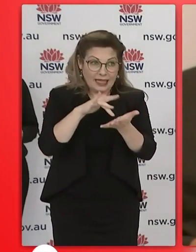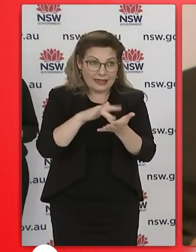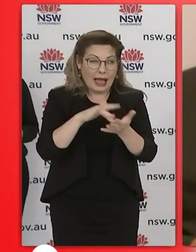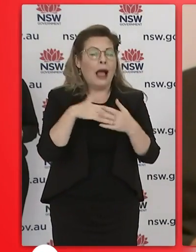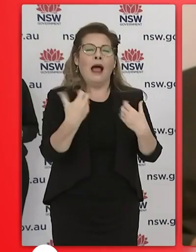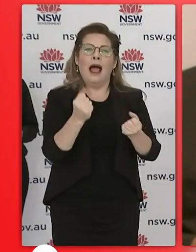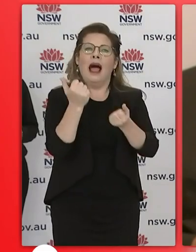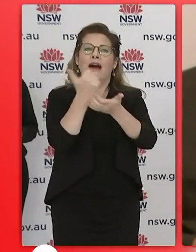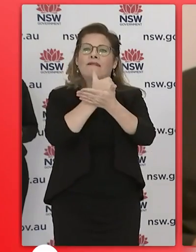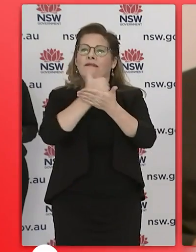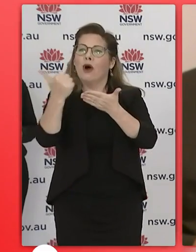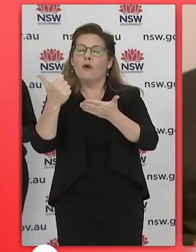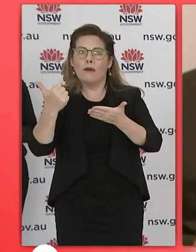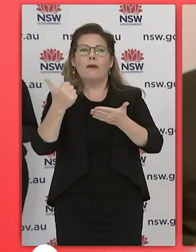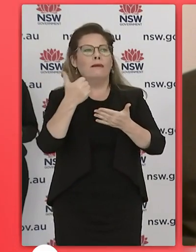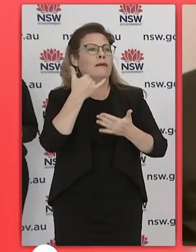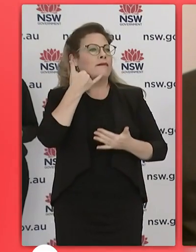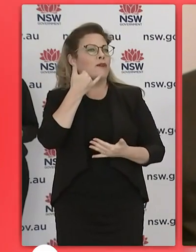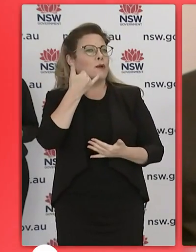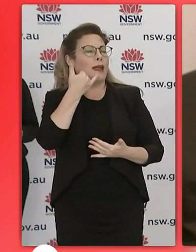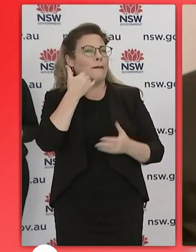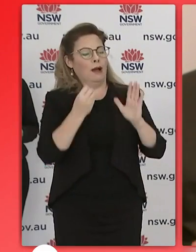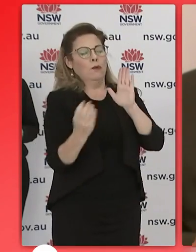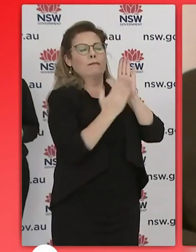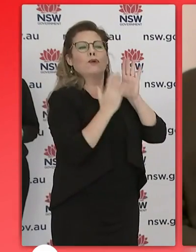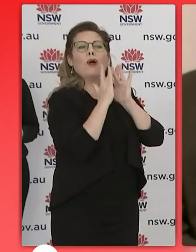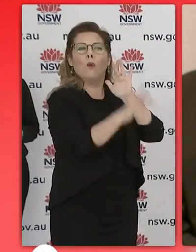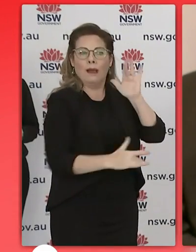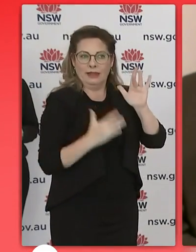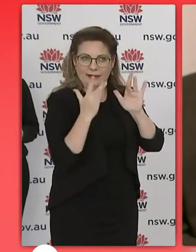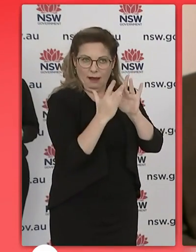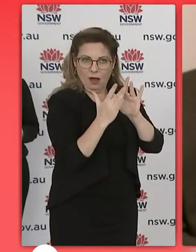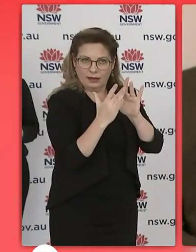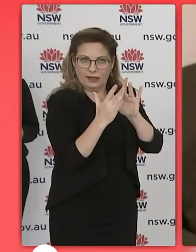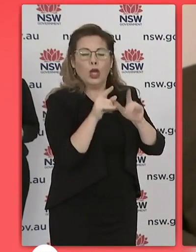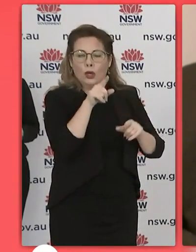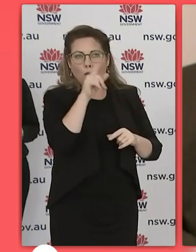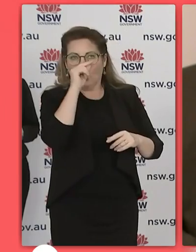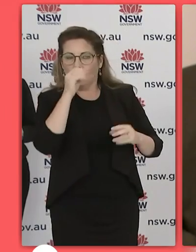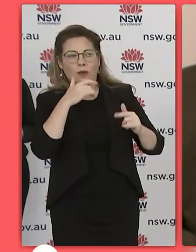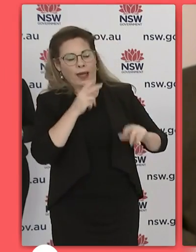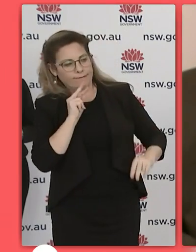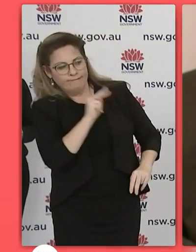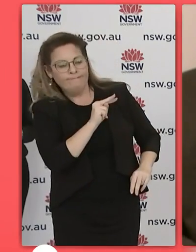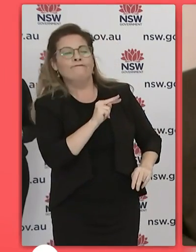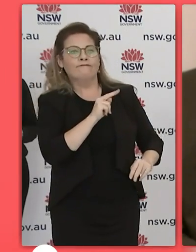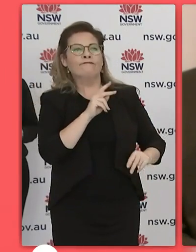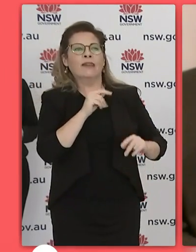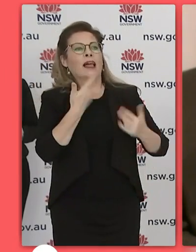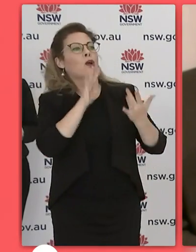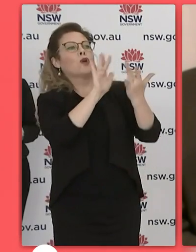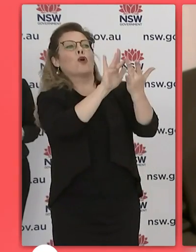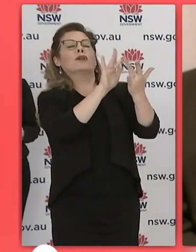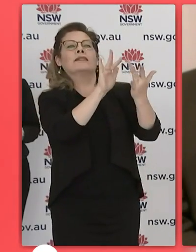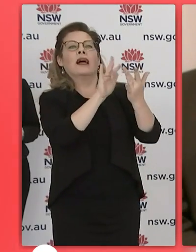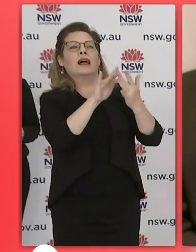so for parents who want information or for students in addition to receiving an email on how to book that call centre will be available for people